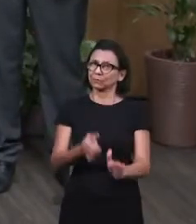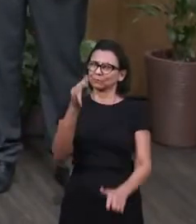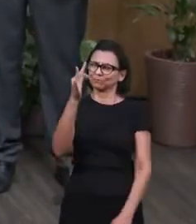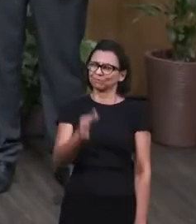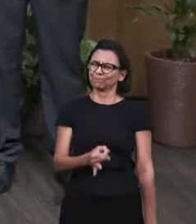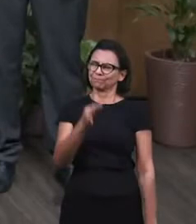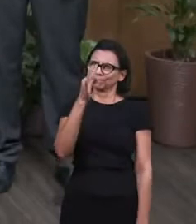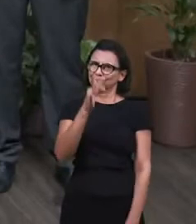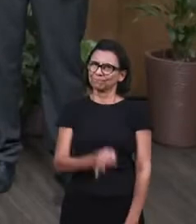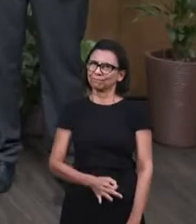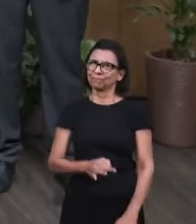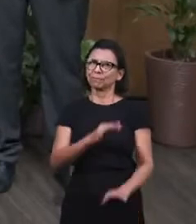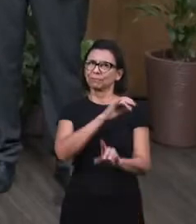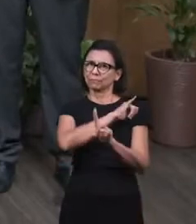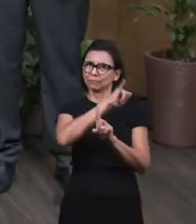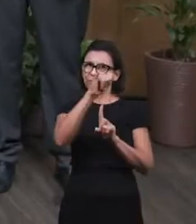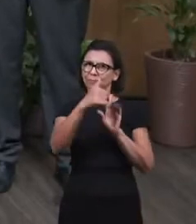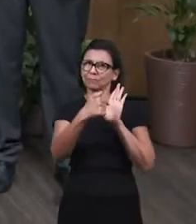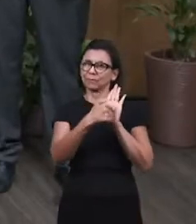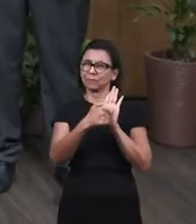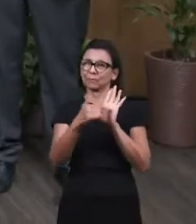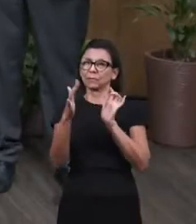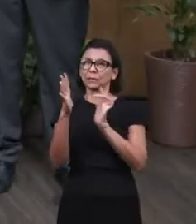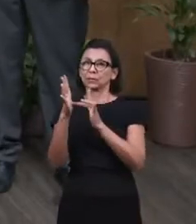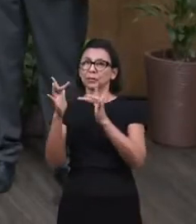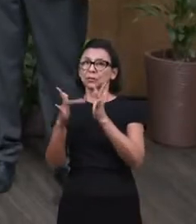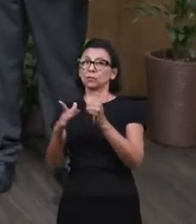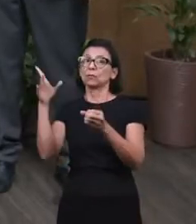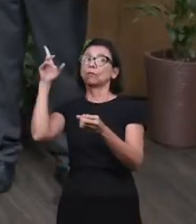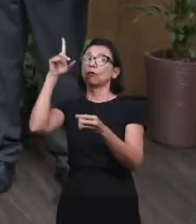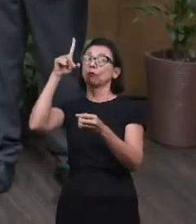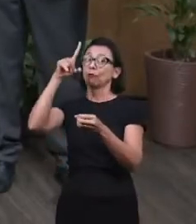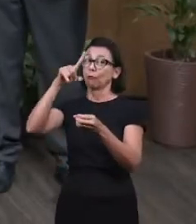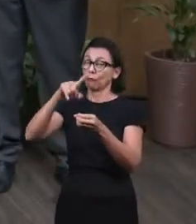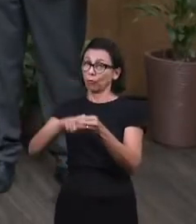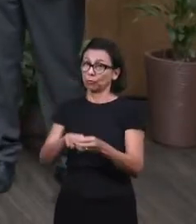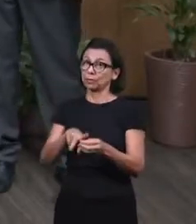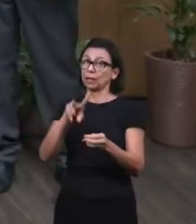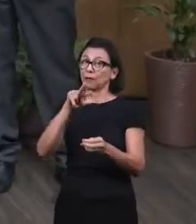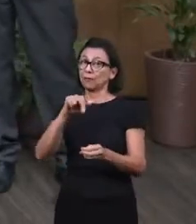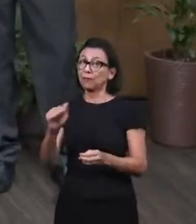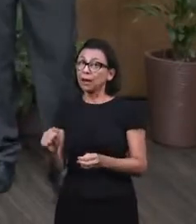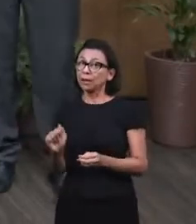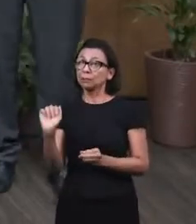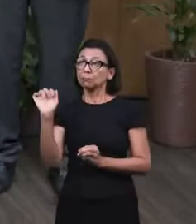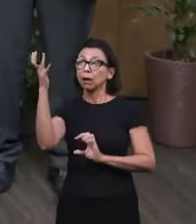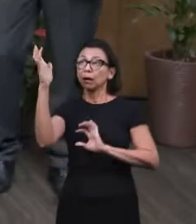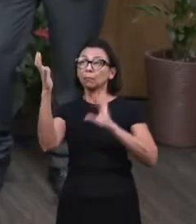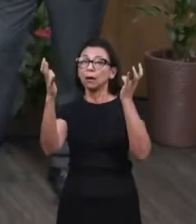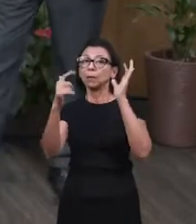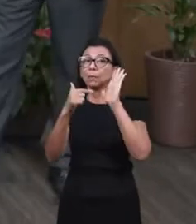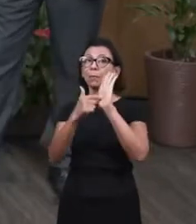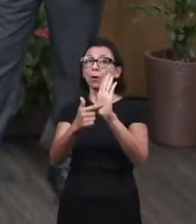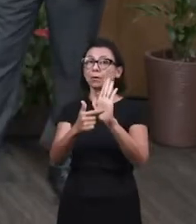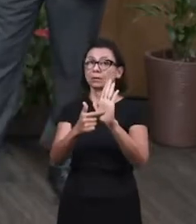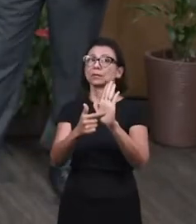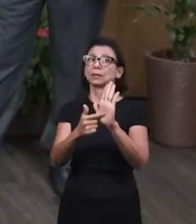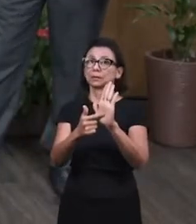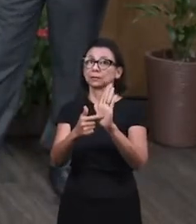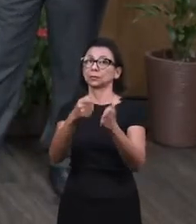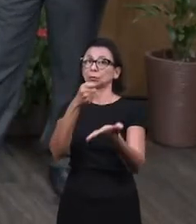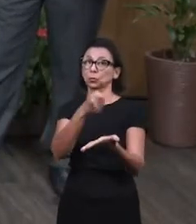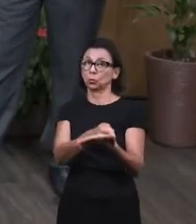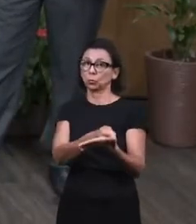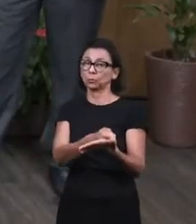that Jesus will soon return. And the prophecies are fulfilled in our days.